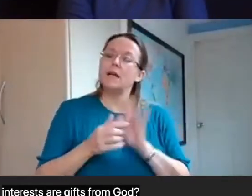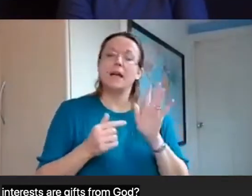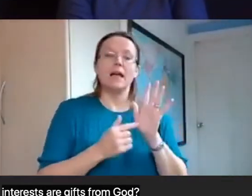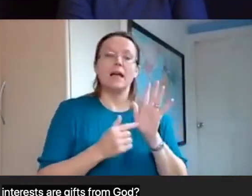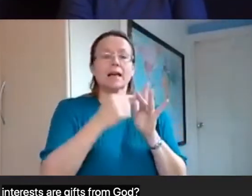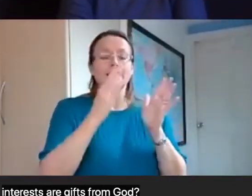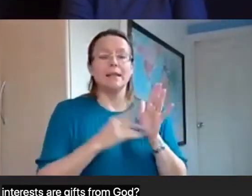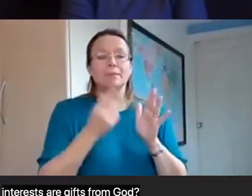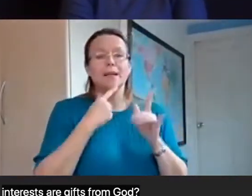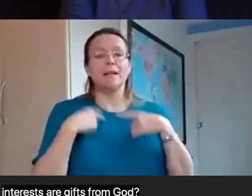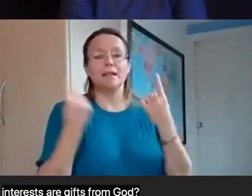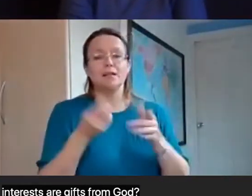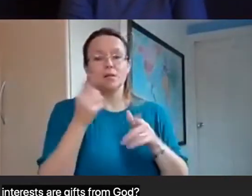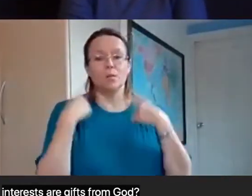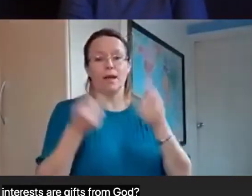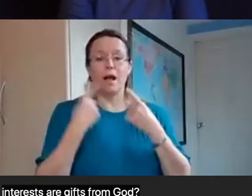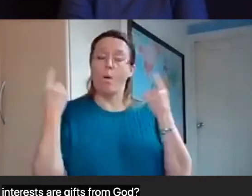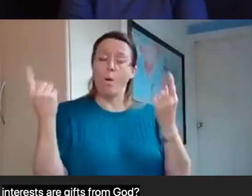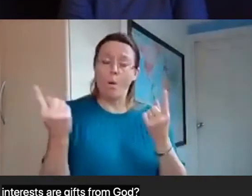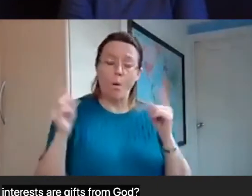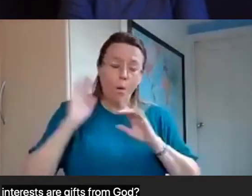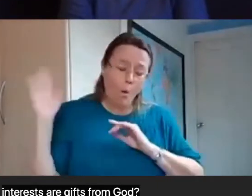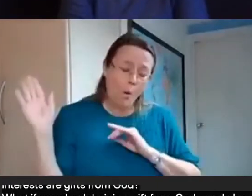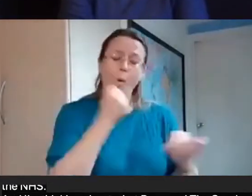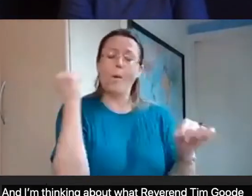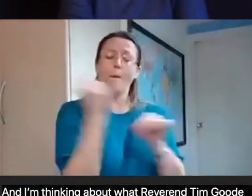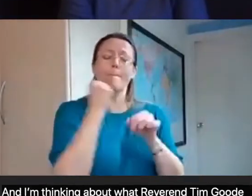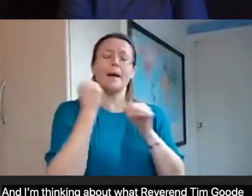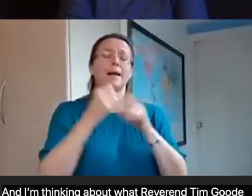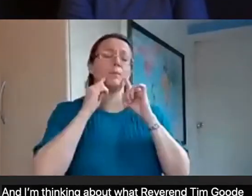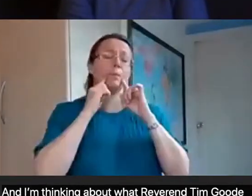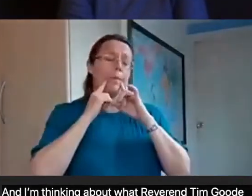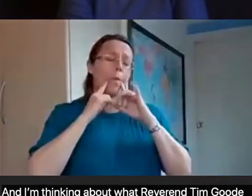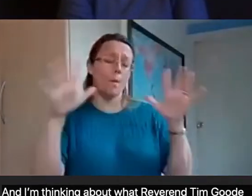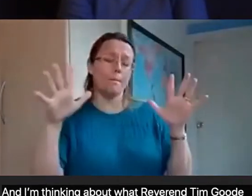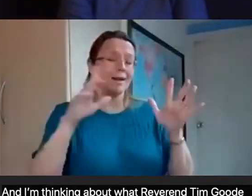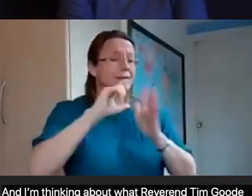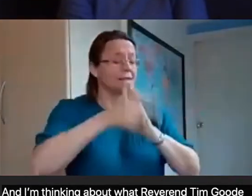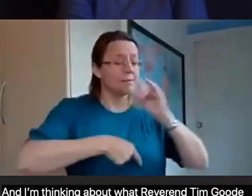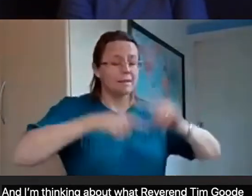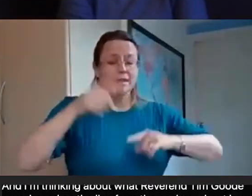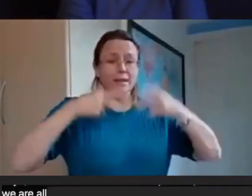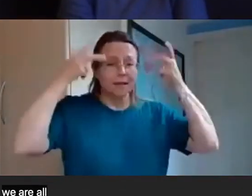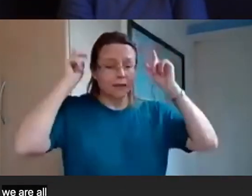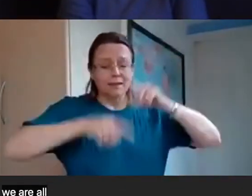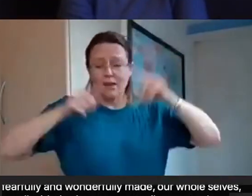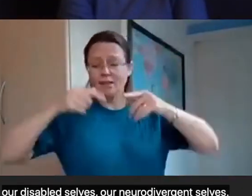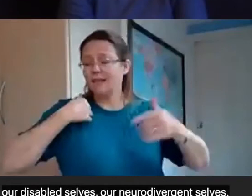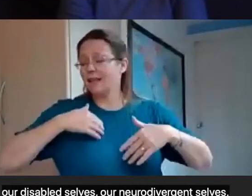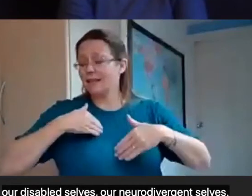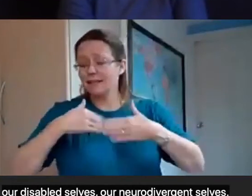about how we are all fearfully and wonderfully made. Our whole selves, our disabled selves, our neurodivergent selves,